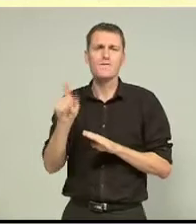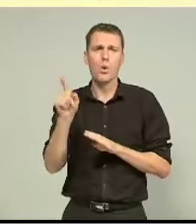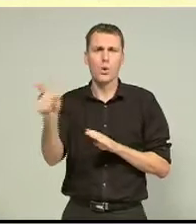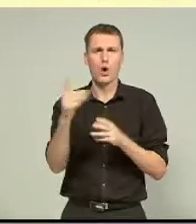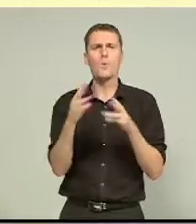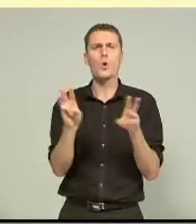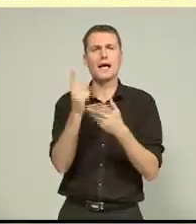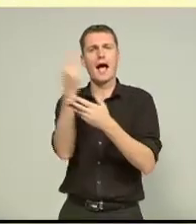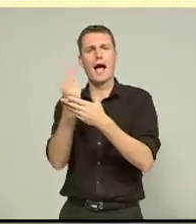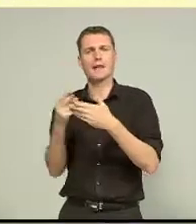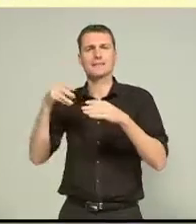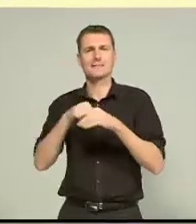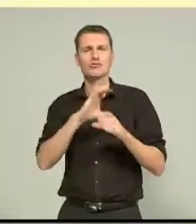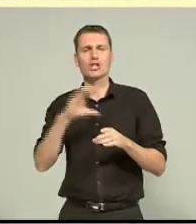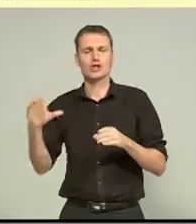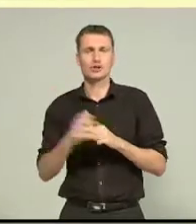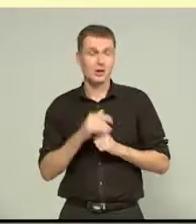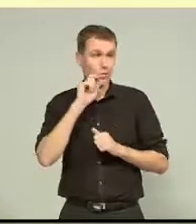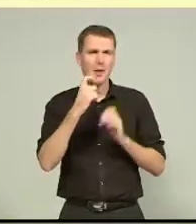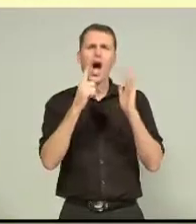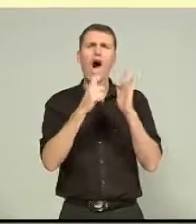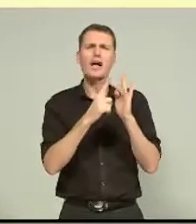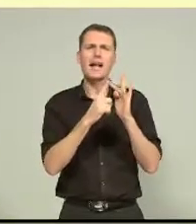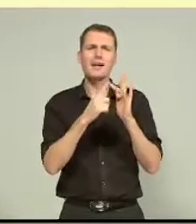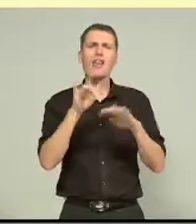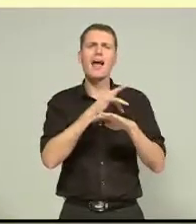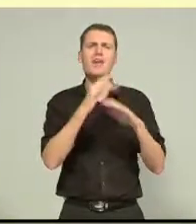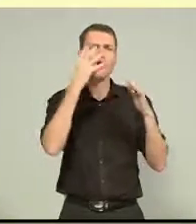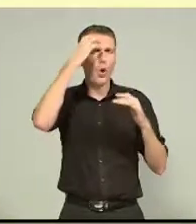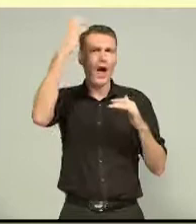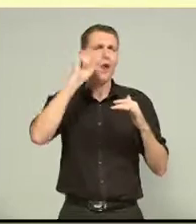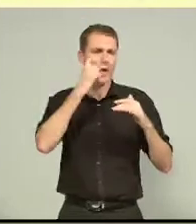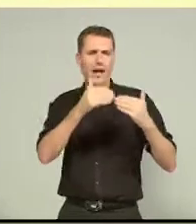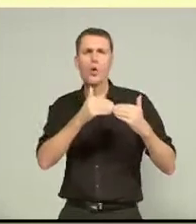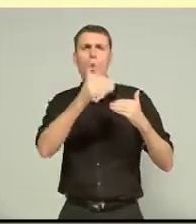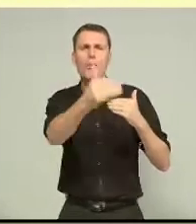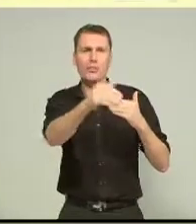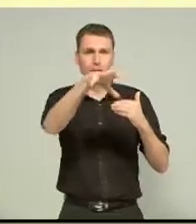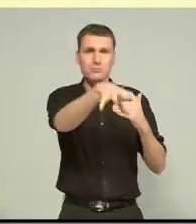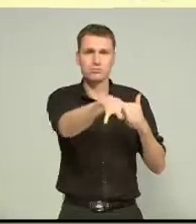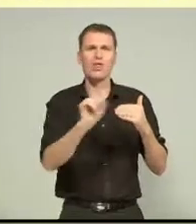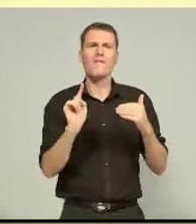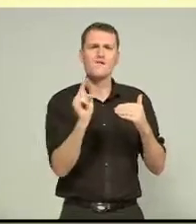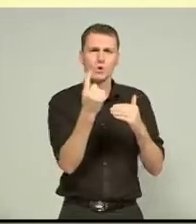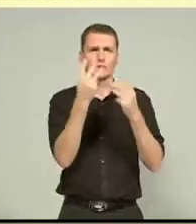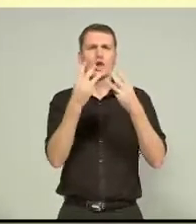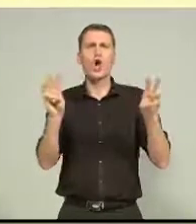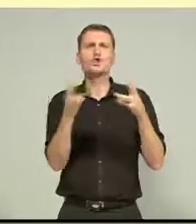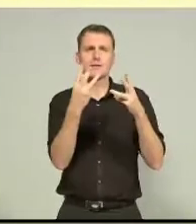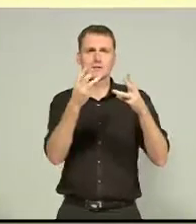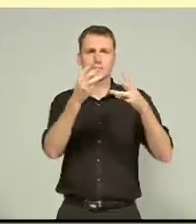centre will be built north of the Isaac Theatre Royal, housing the first purpose-built concert hall in Christchurch, seating